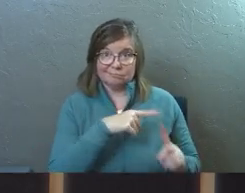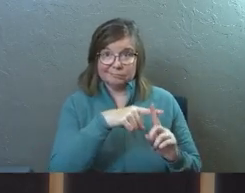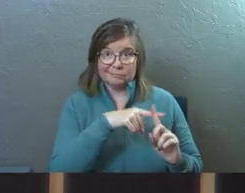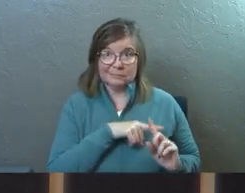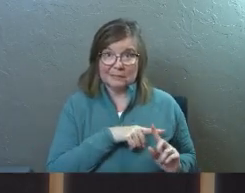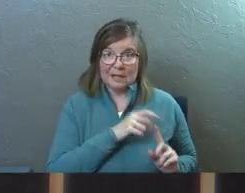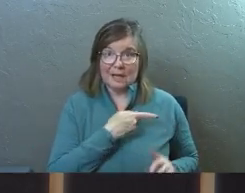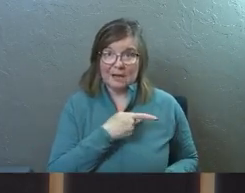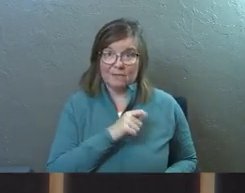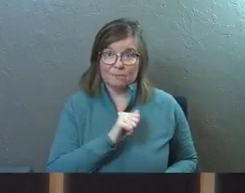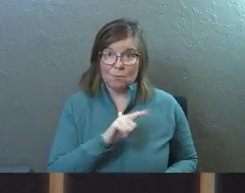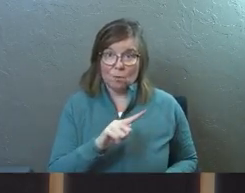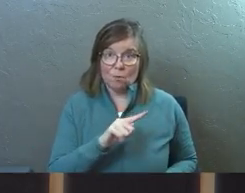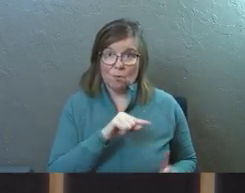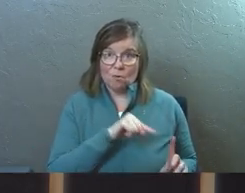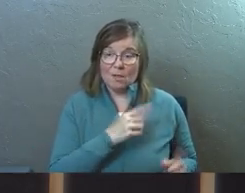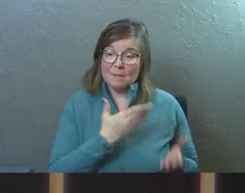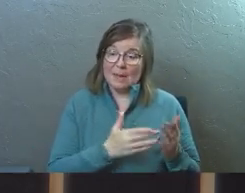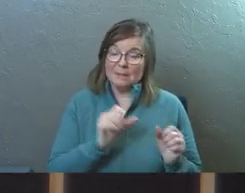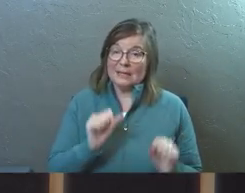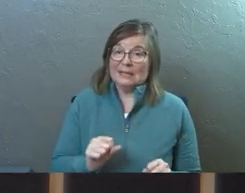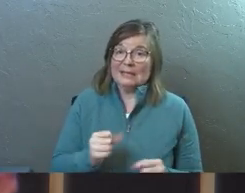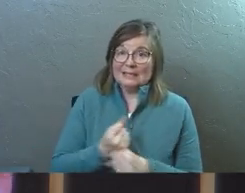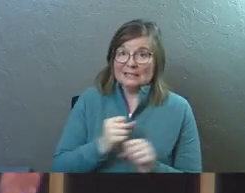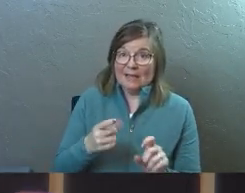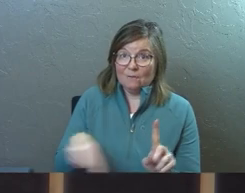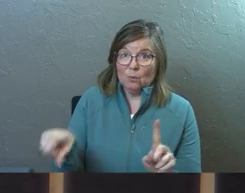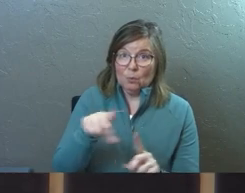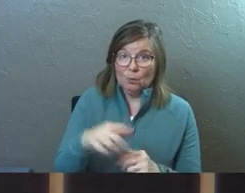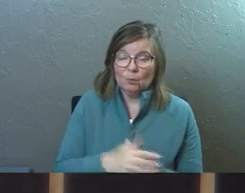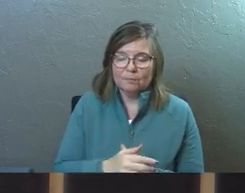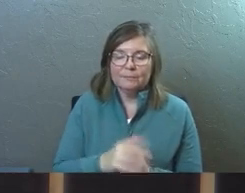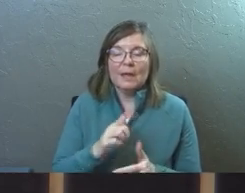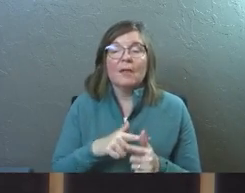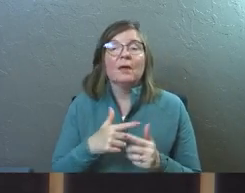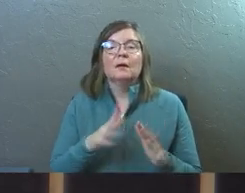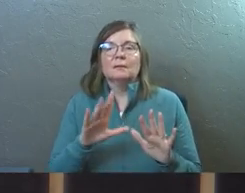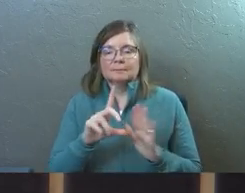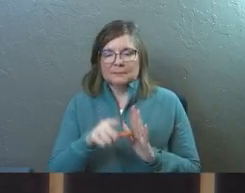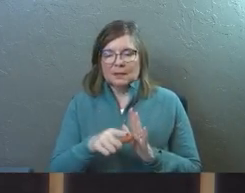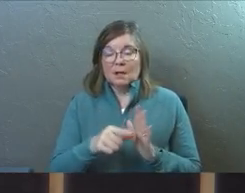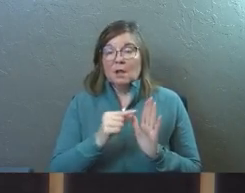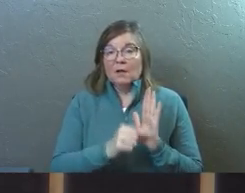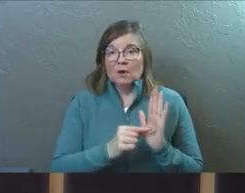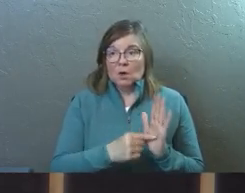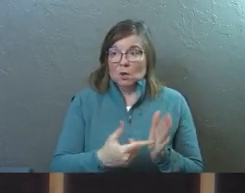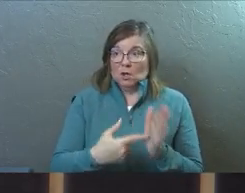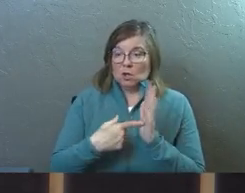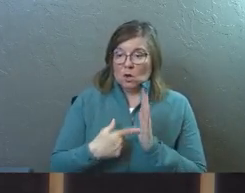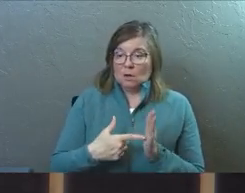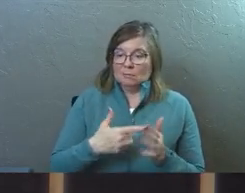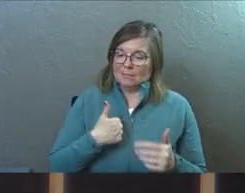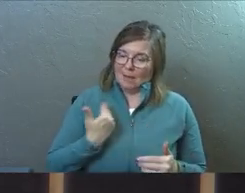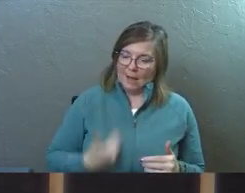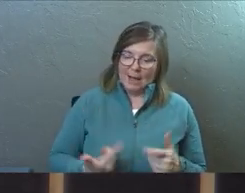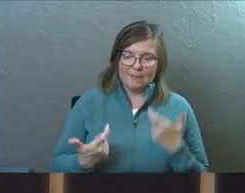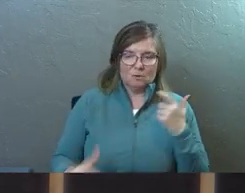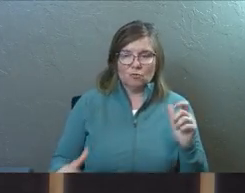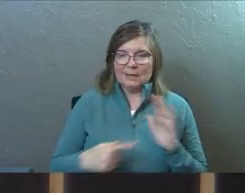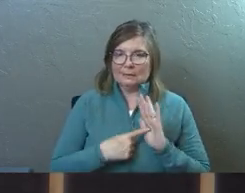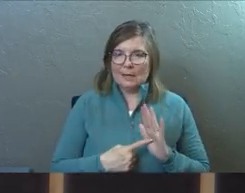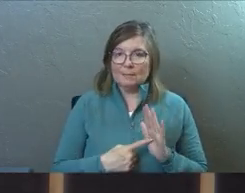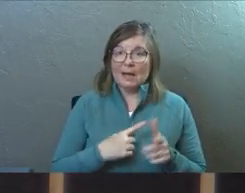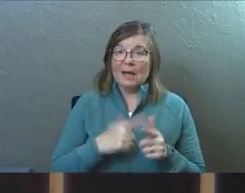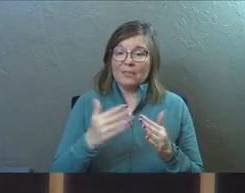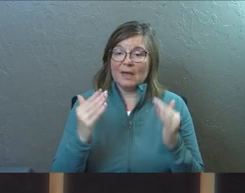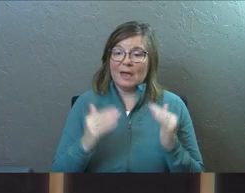Tarsus, maybe he can save you. And then after those verses that he said where he called himself the great example, then he rolls into verse 17 and